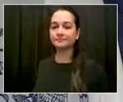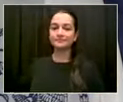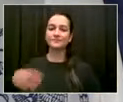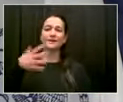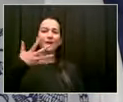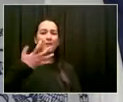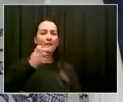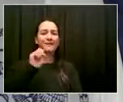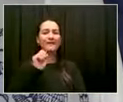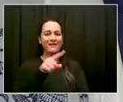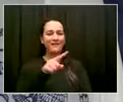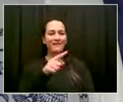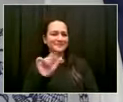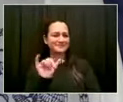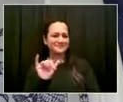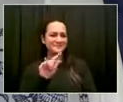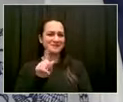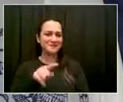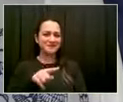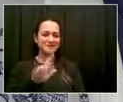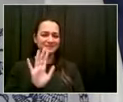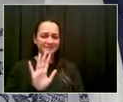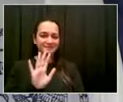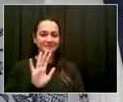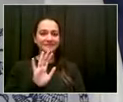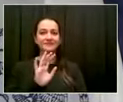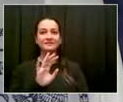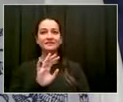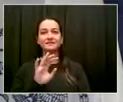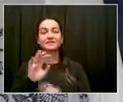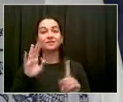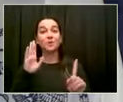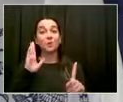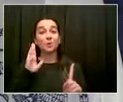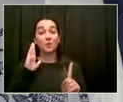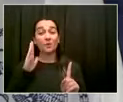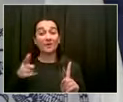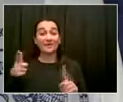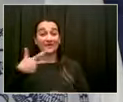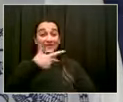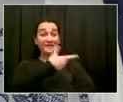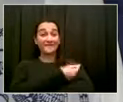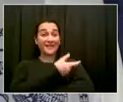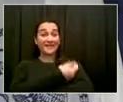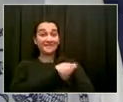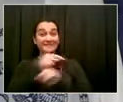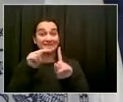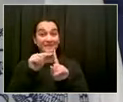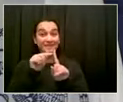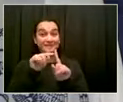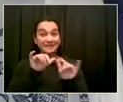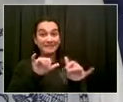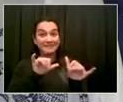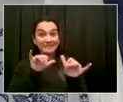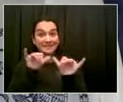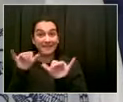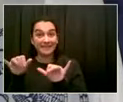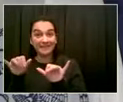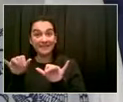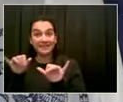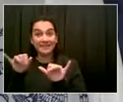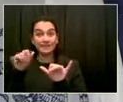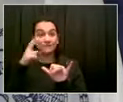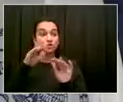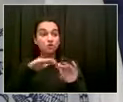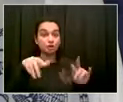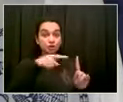or it will be a different kind of vaccine for kids? I'm going to turn back to Dr. Choksi.